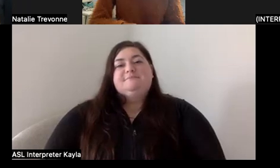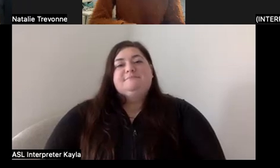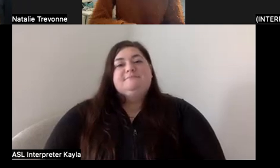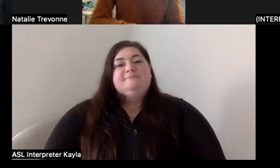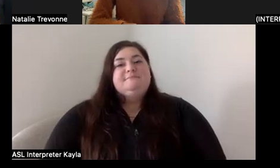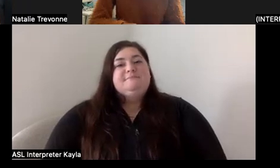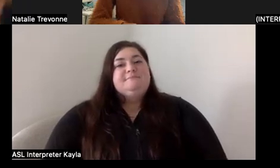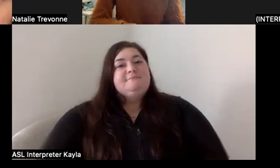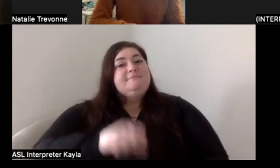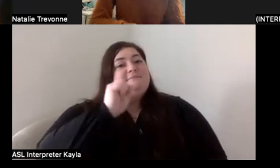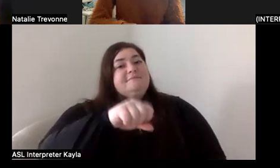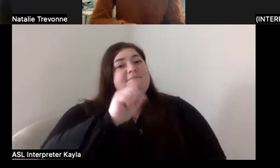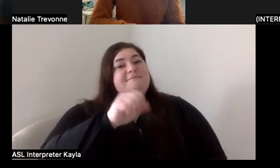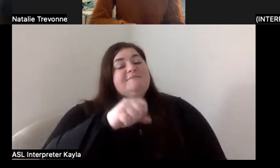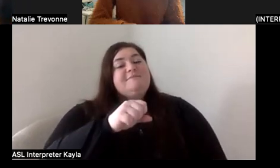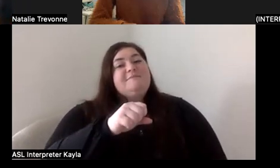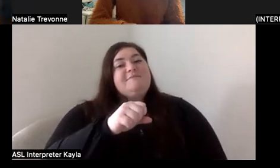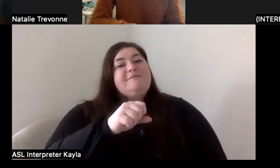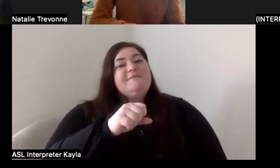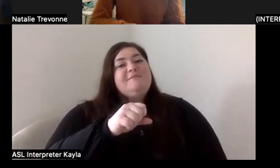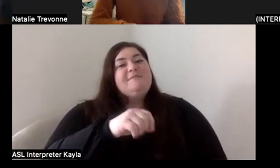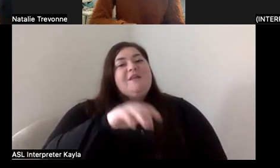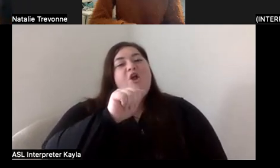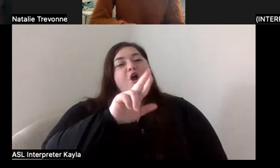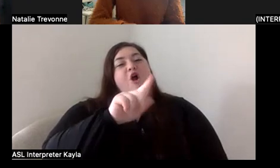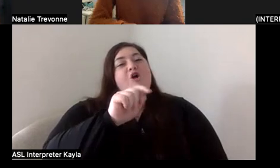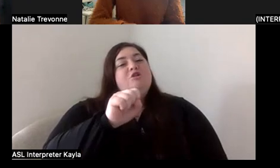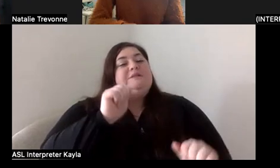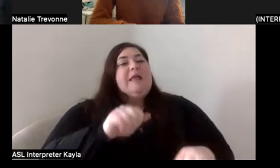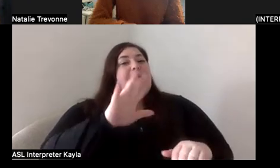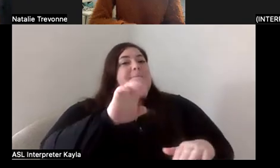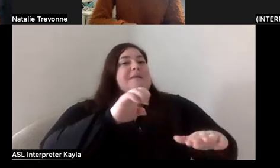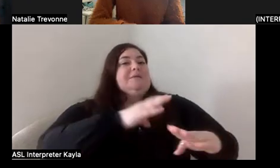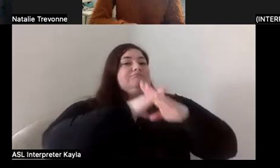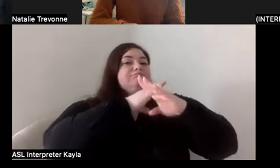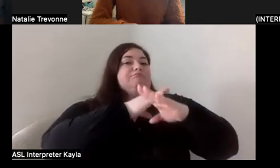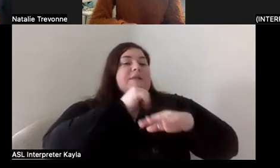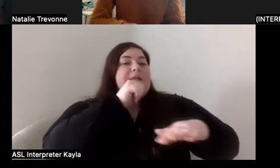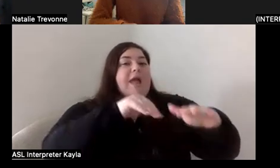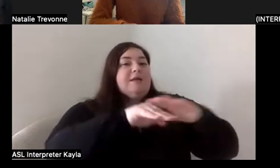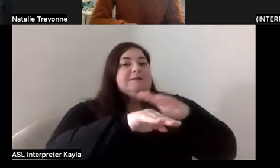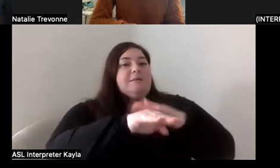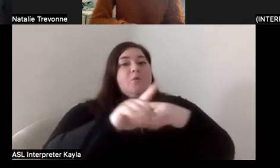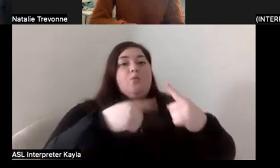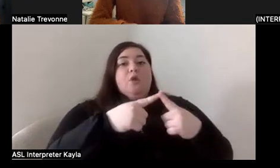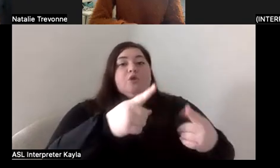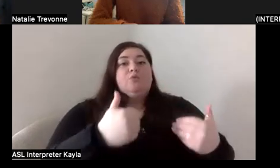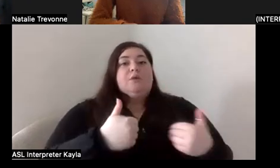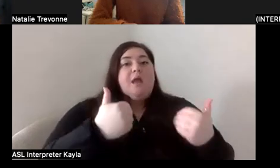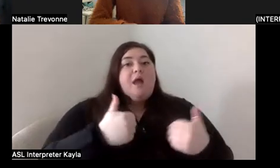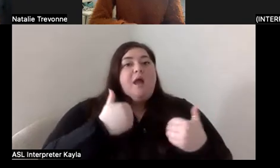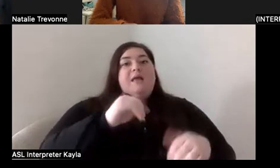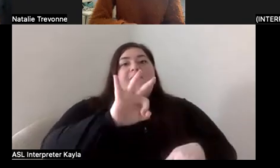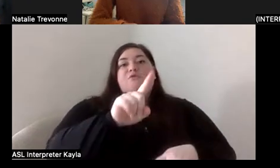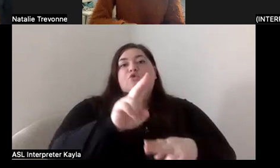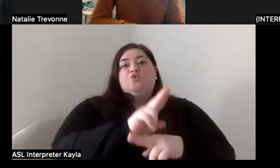And I hate how the arts can be inaccessible at times, especially when you're younger and you're in a wheelchair,